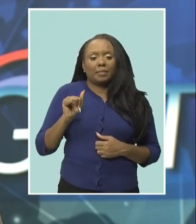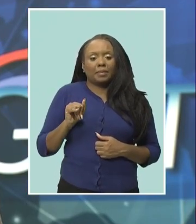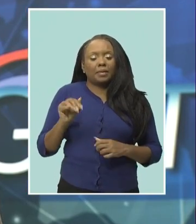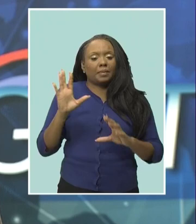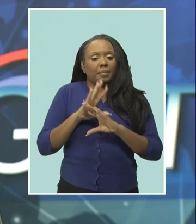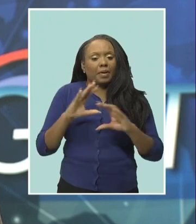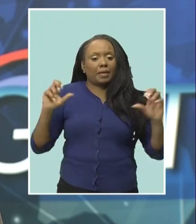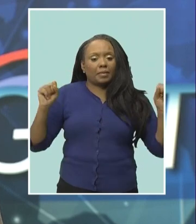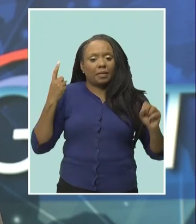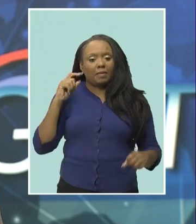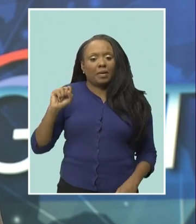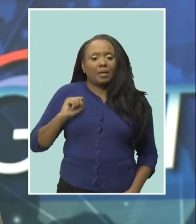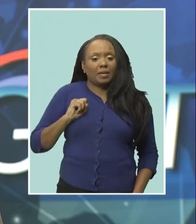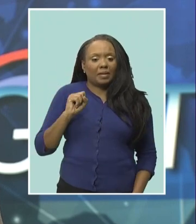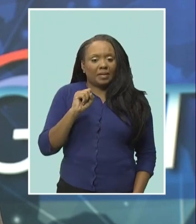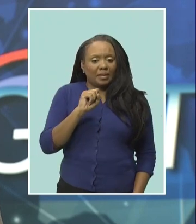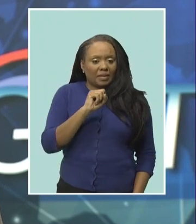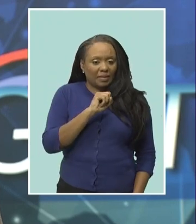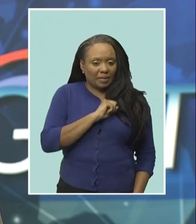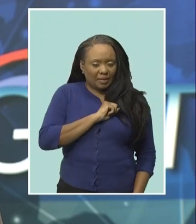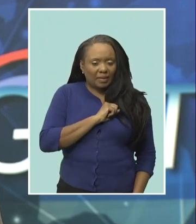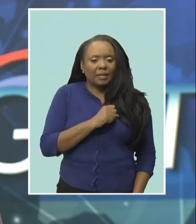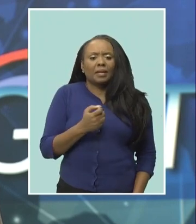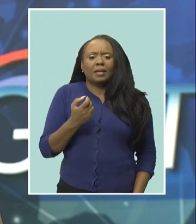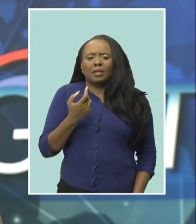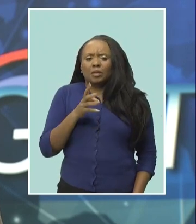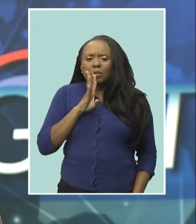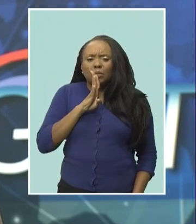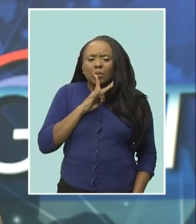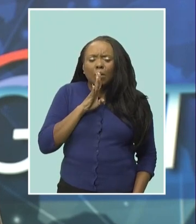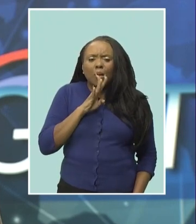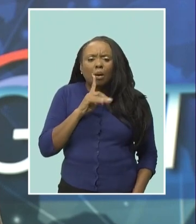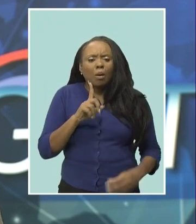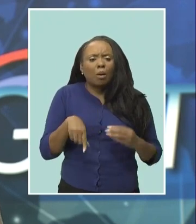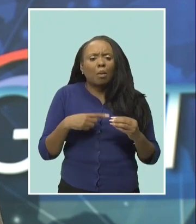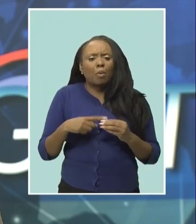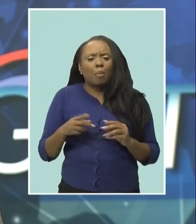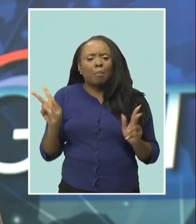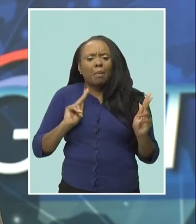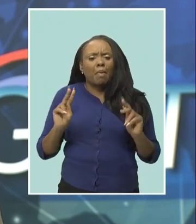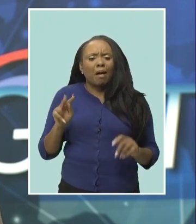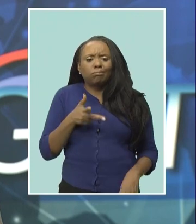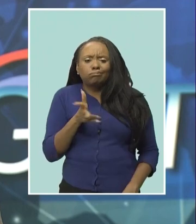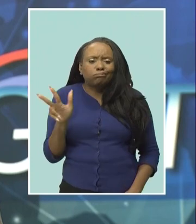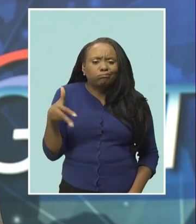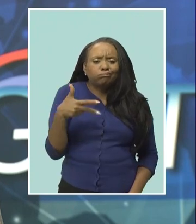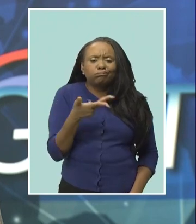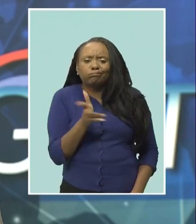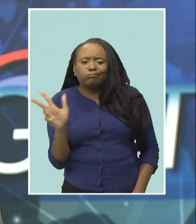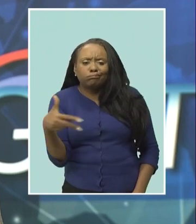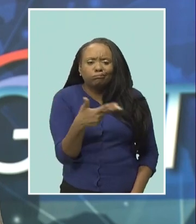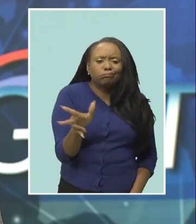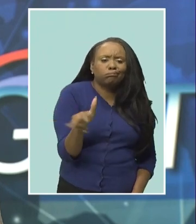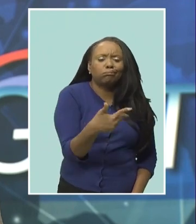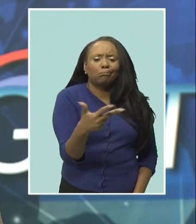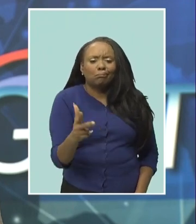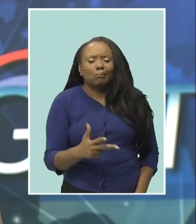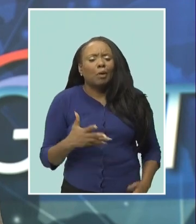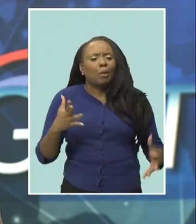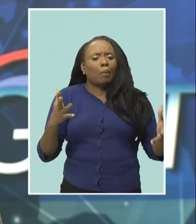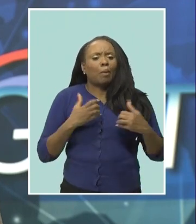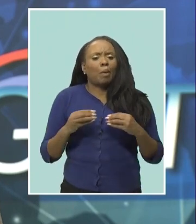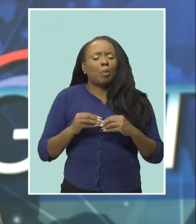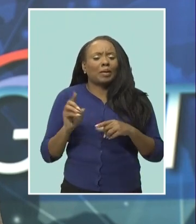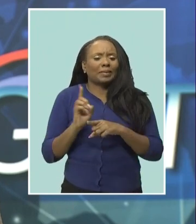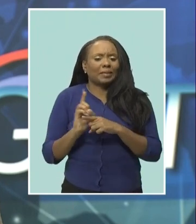elizabeth thompson has been speaking about reckless behavior on the nation's roads and calls for greater discipline especially as it relates